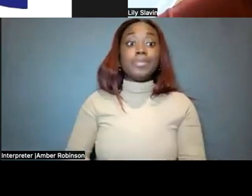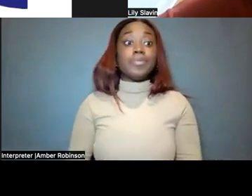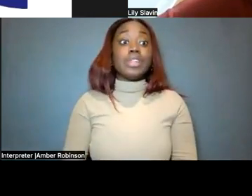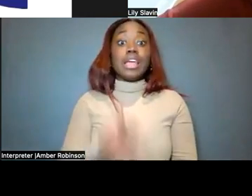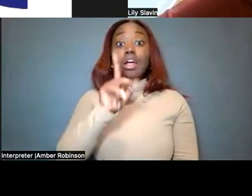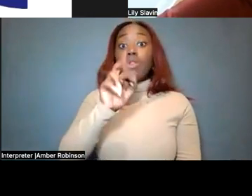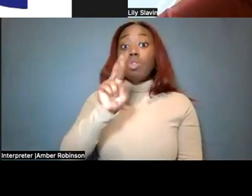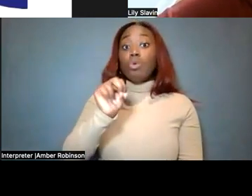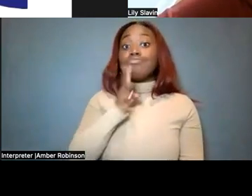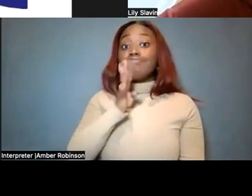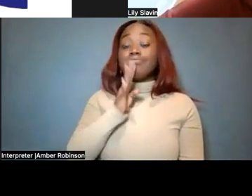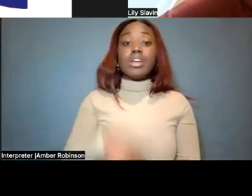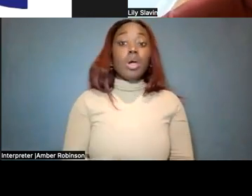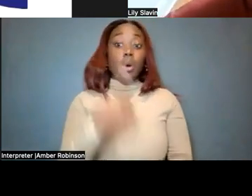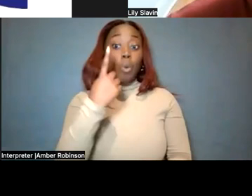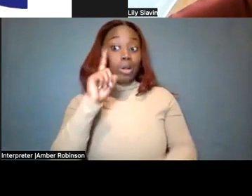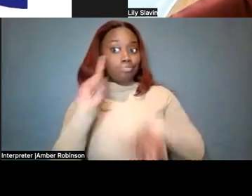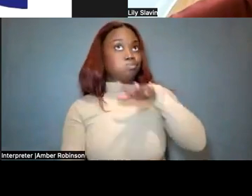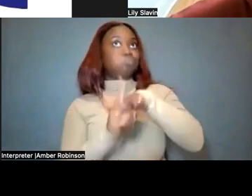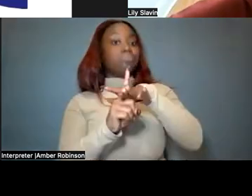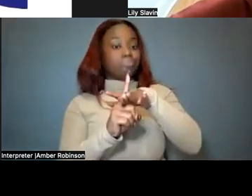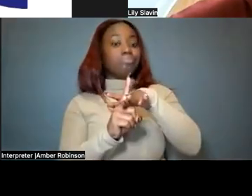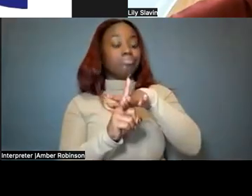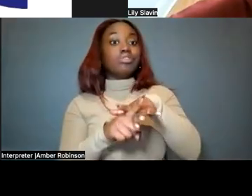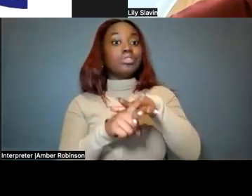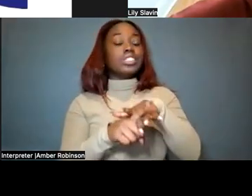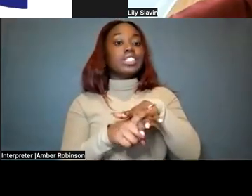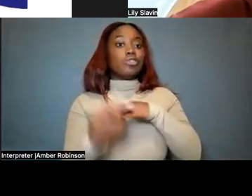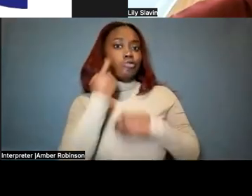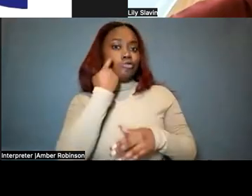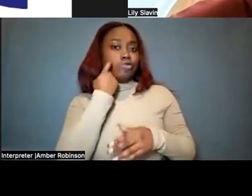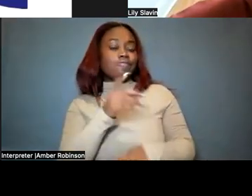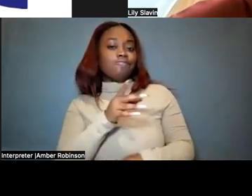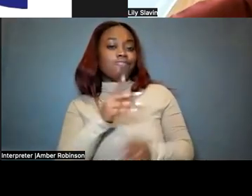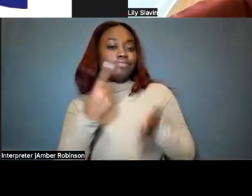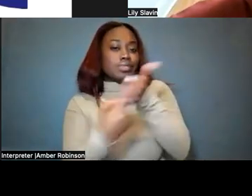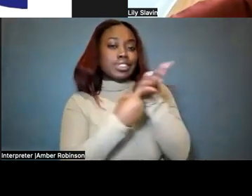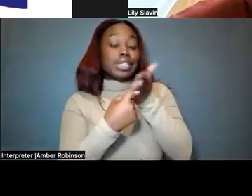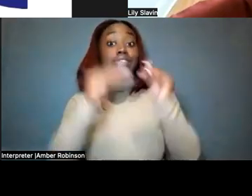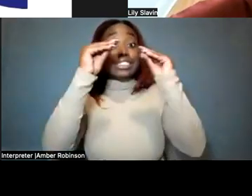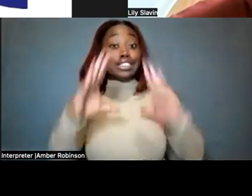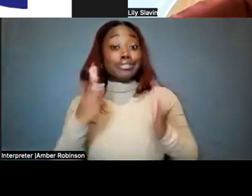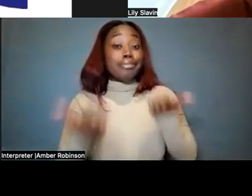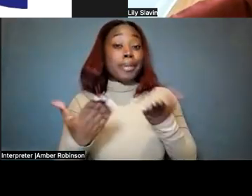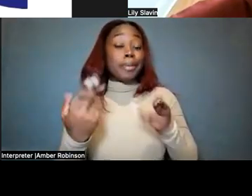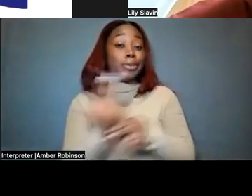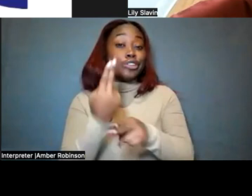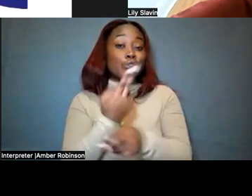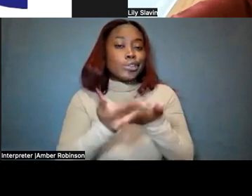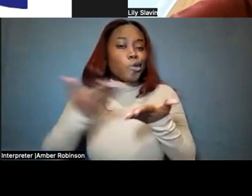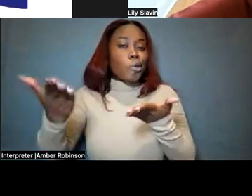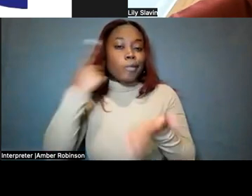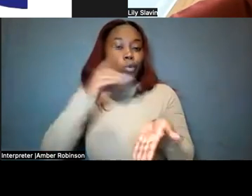thing I wanted to bring up that you were talking about too, is teachers might use equipment as an excuse